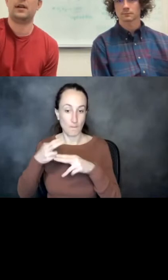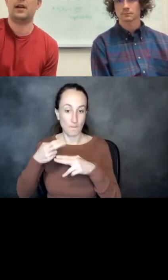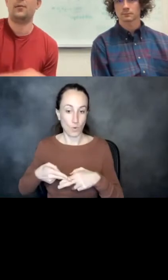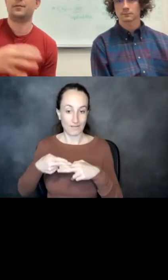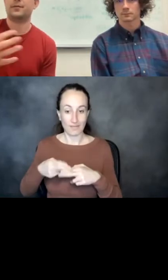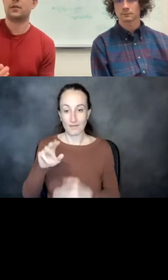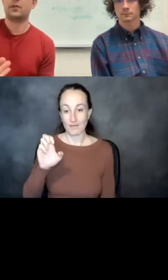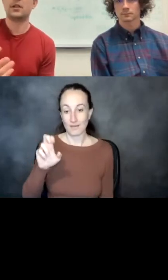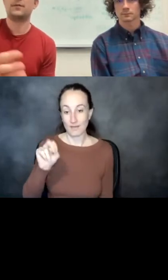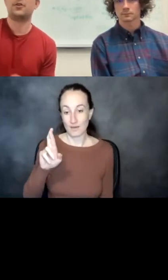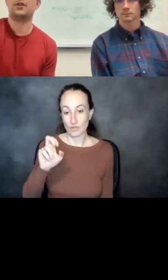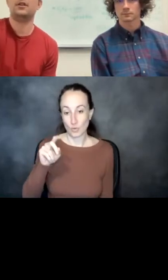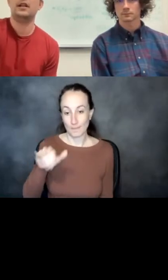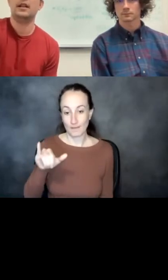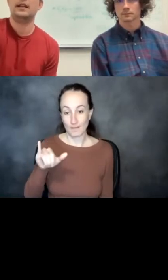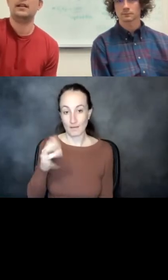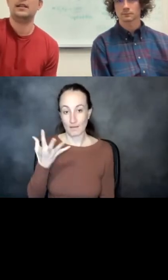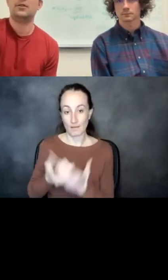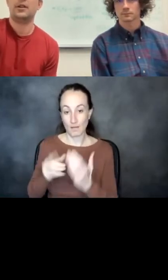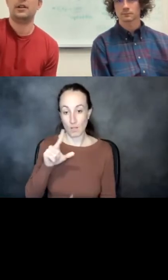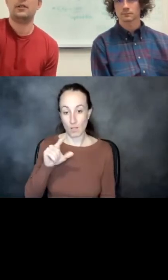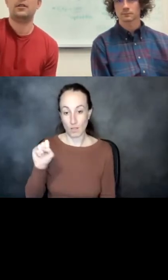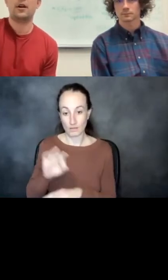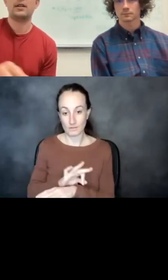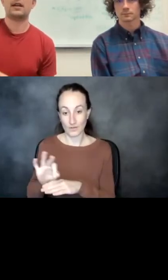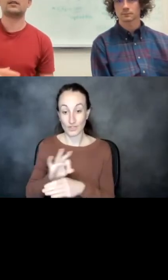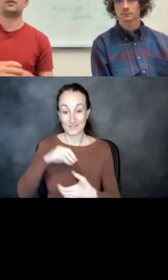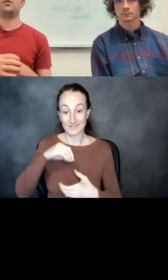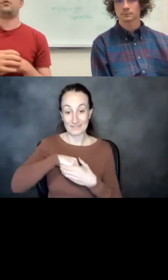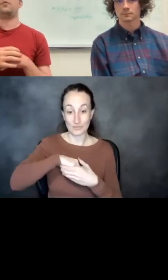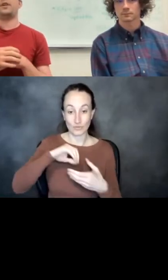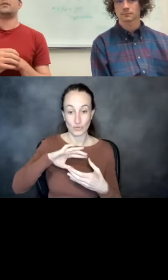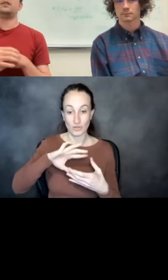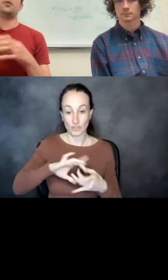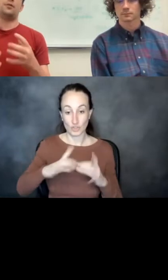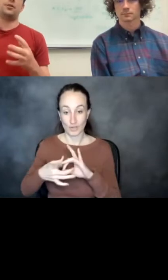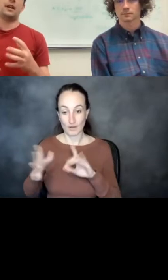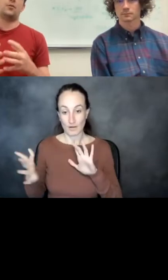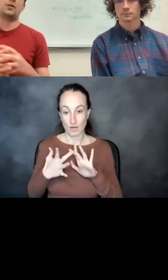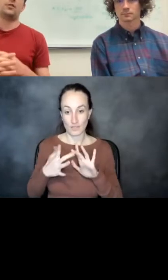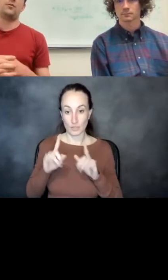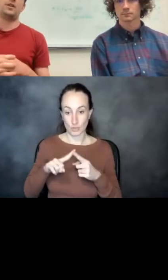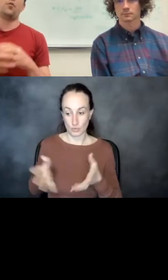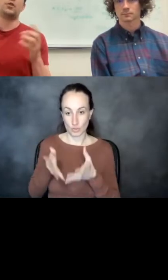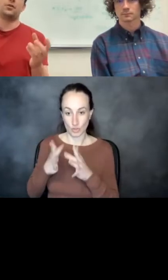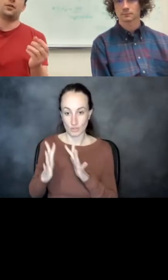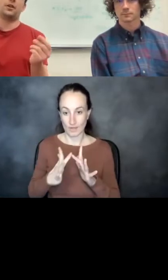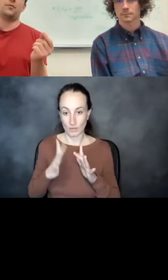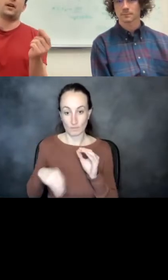loss function in these inter-chain contacts to basically encourage the network to be more certain